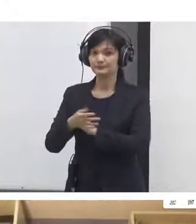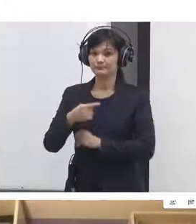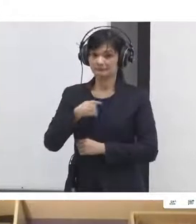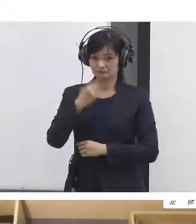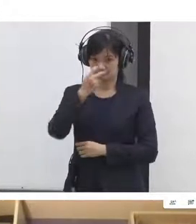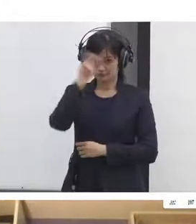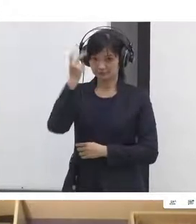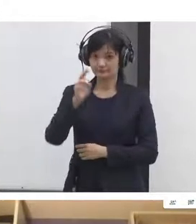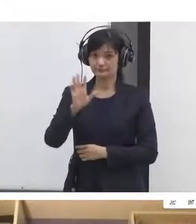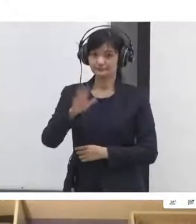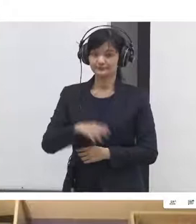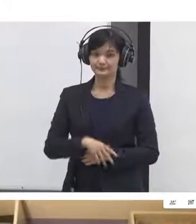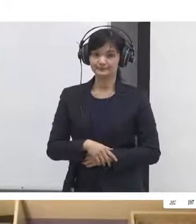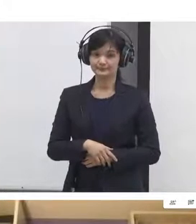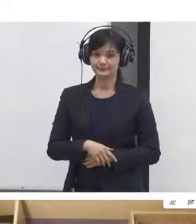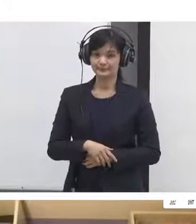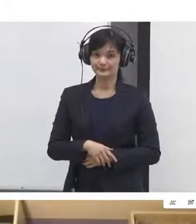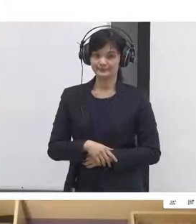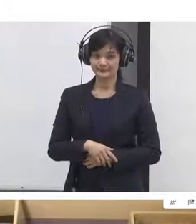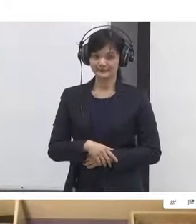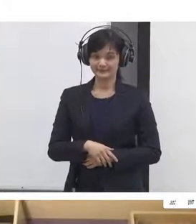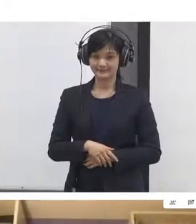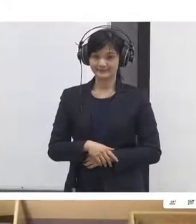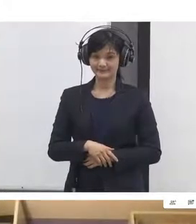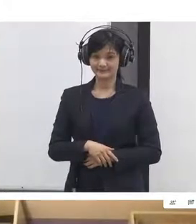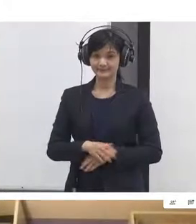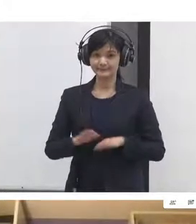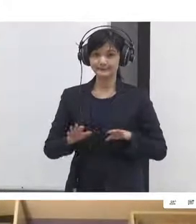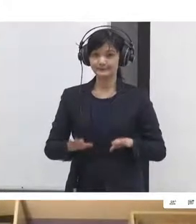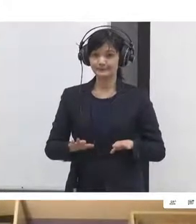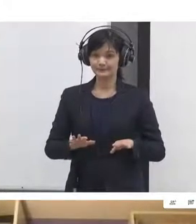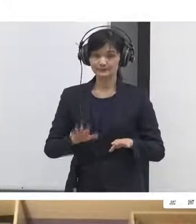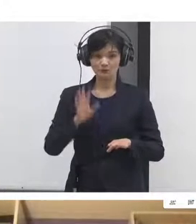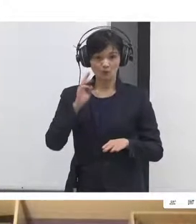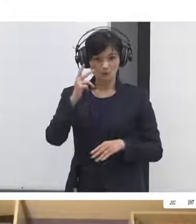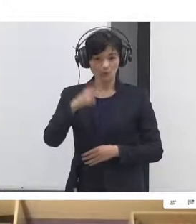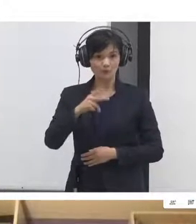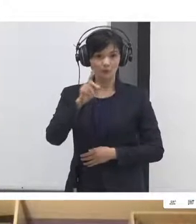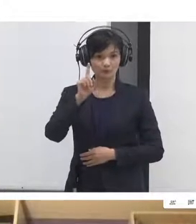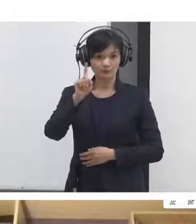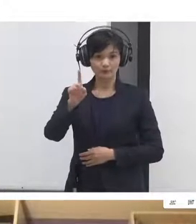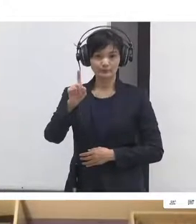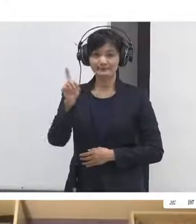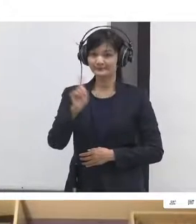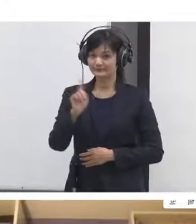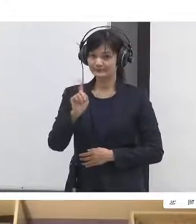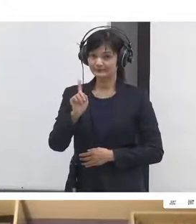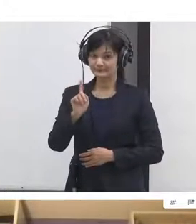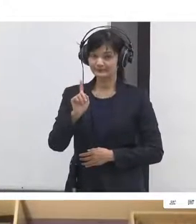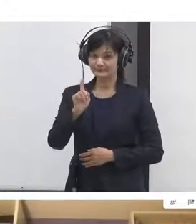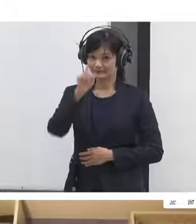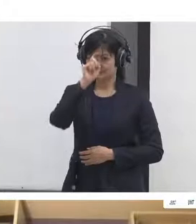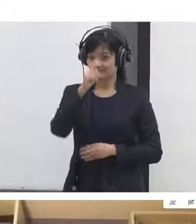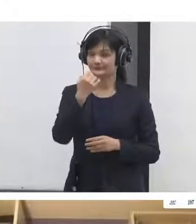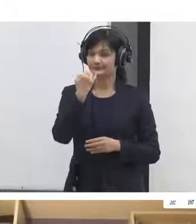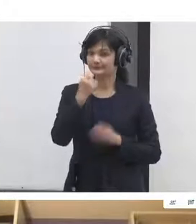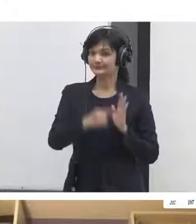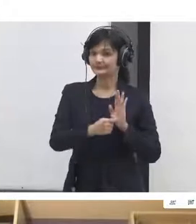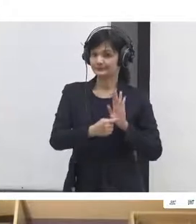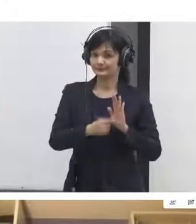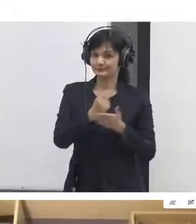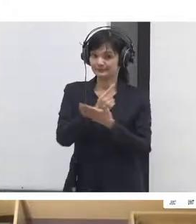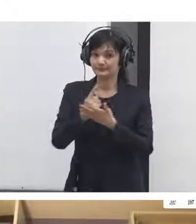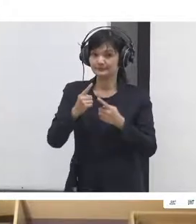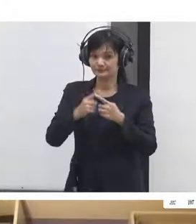representing and embodying the principles of everybody having a say